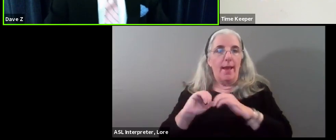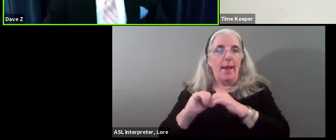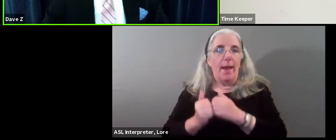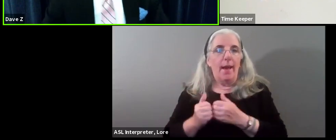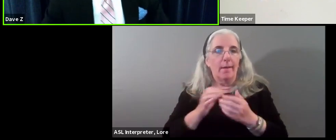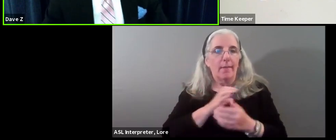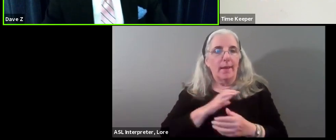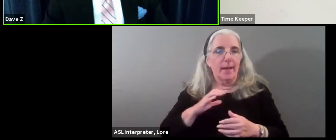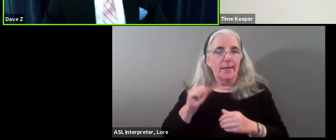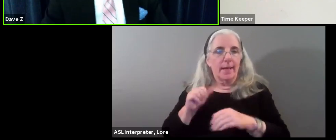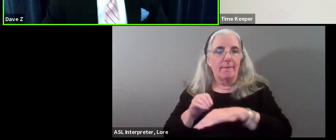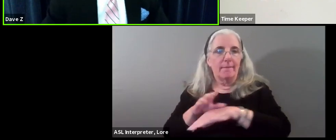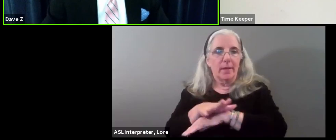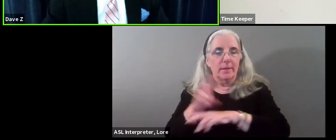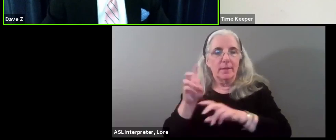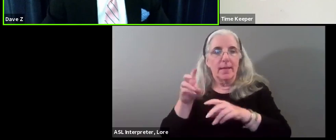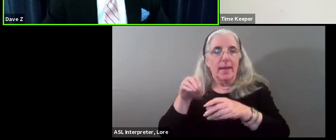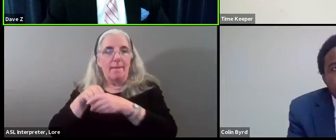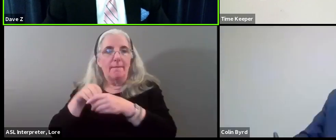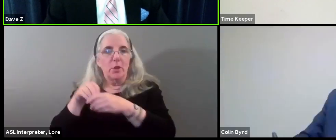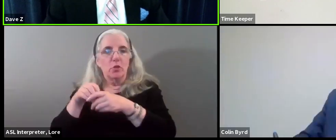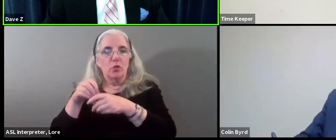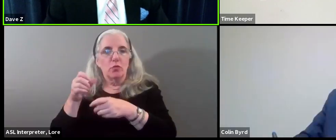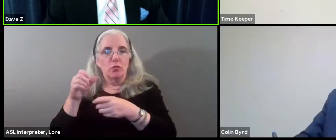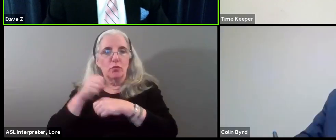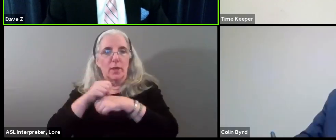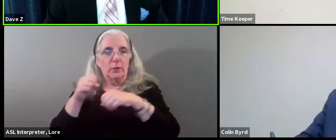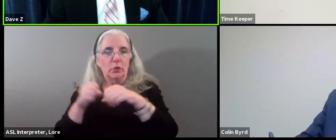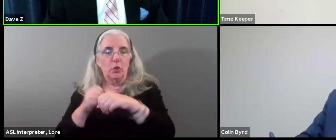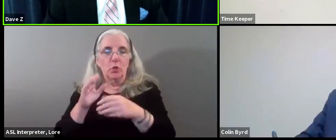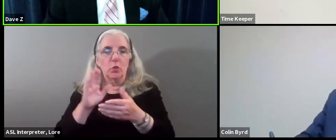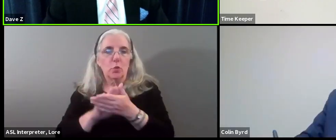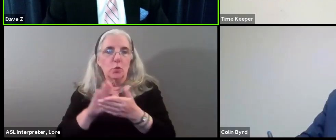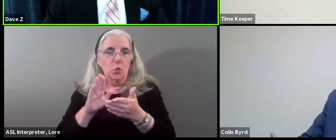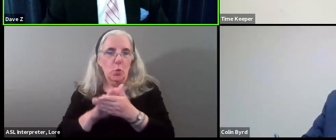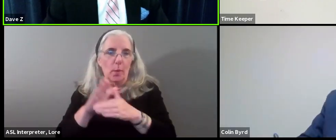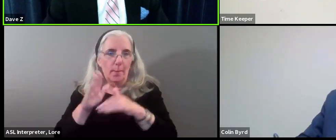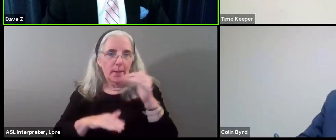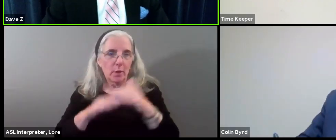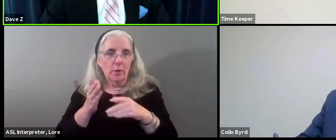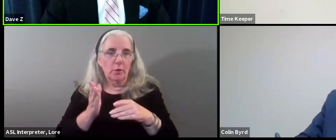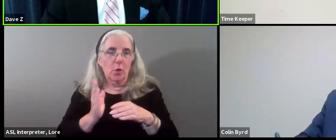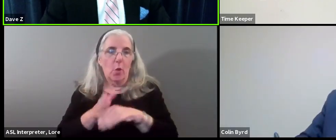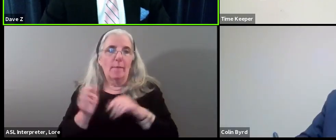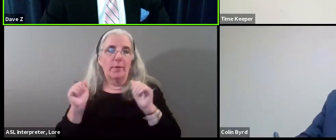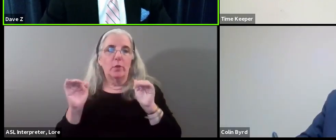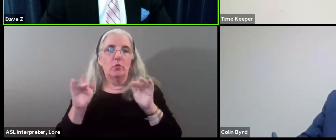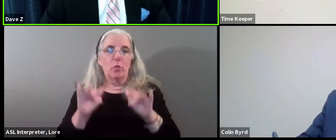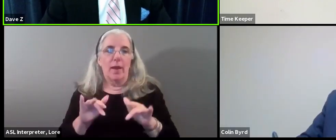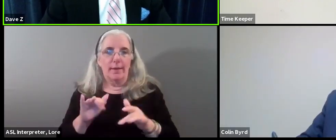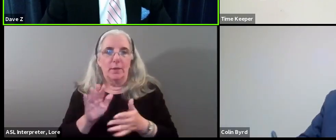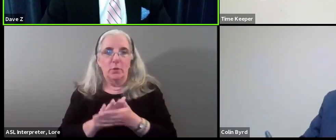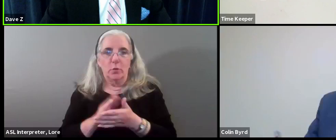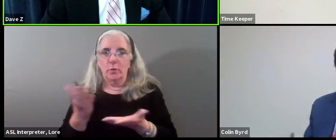how the council can influence infrastructure projects, school buildings, overcrowding. The floor is yours.